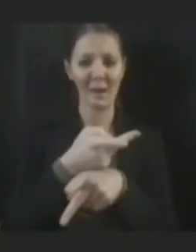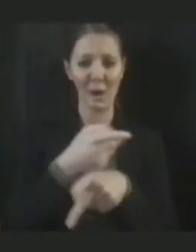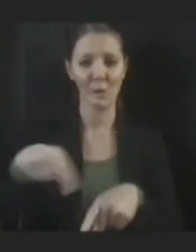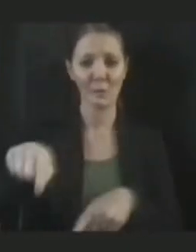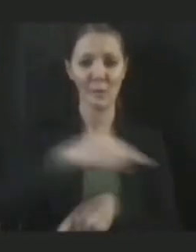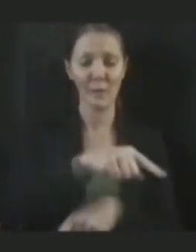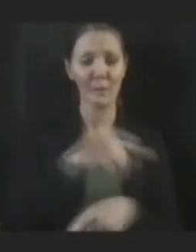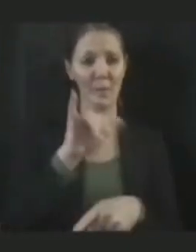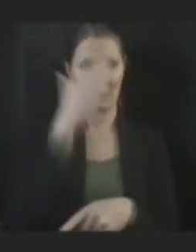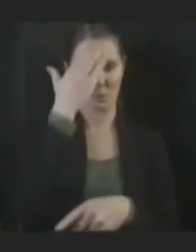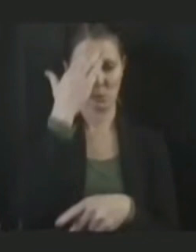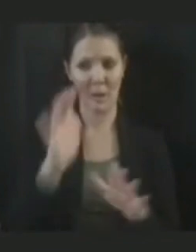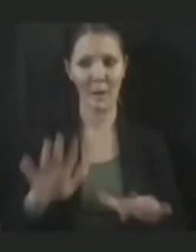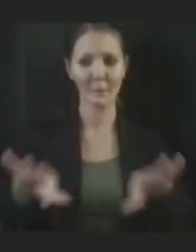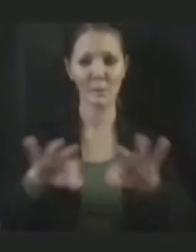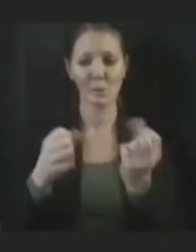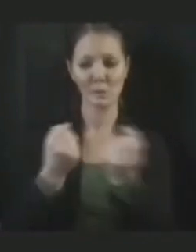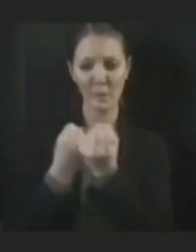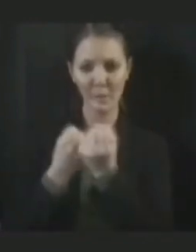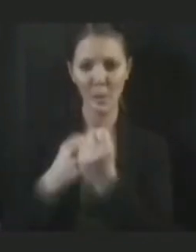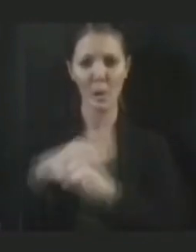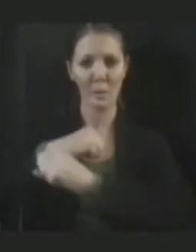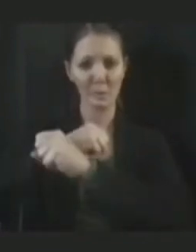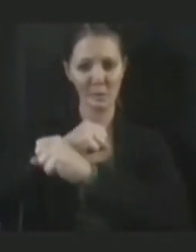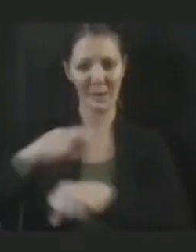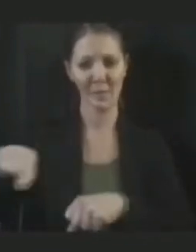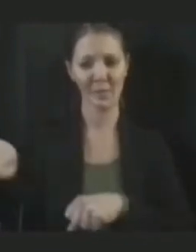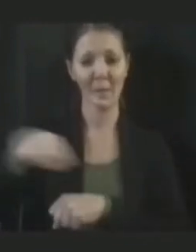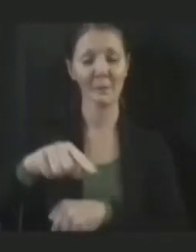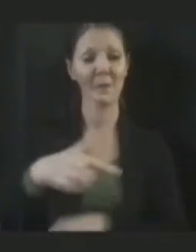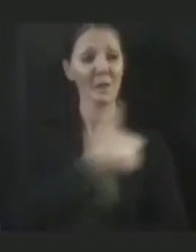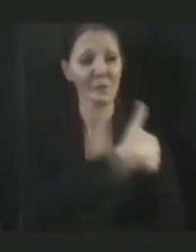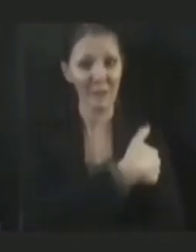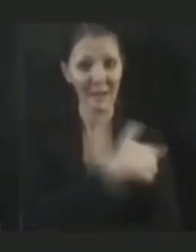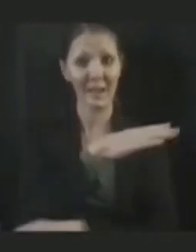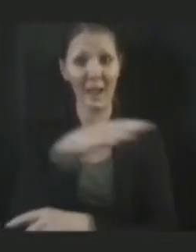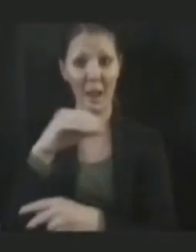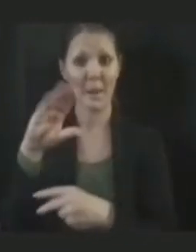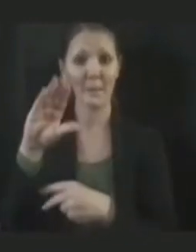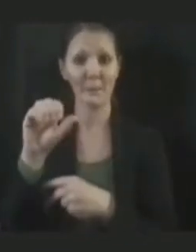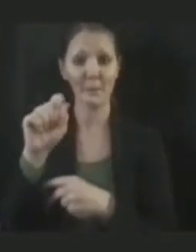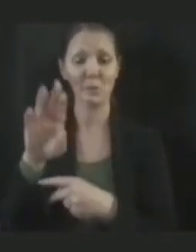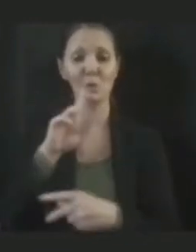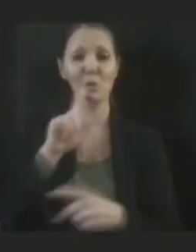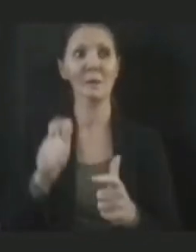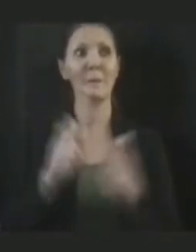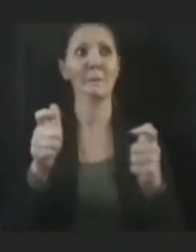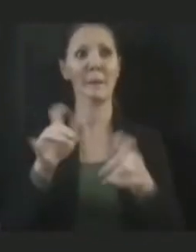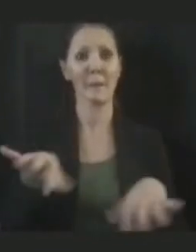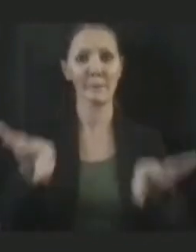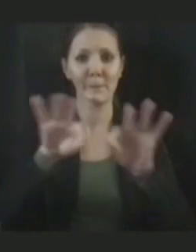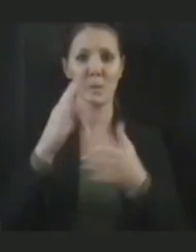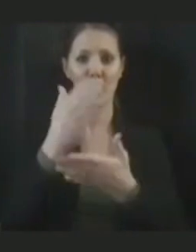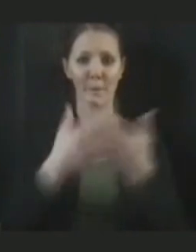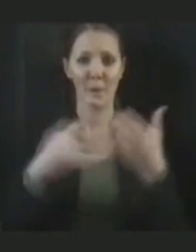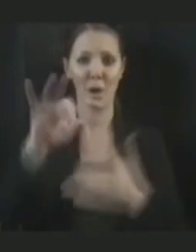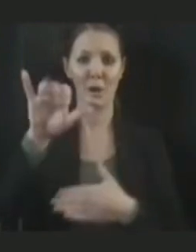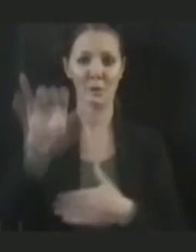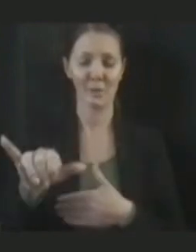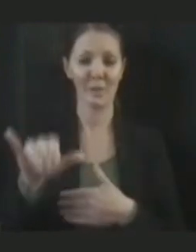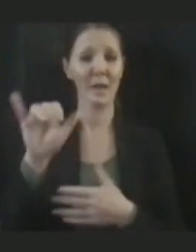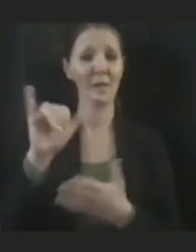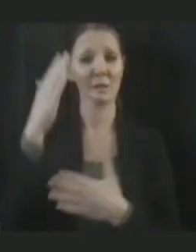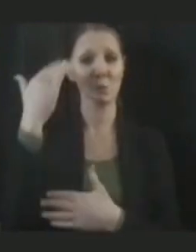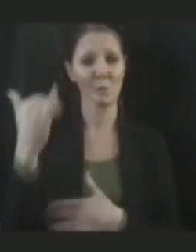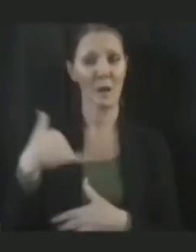and to protect them, and the vaccine and booster are an important part of that protection. That's why I'm pleased to be here with my colleague, Matt Barrett from the Connecticut